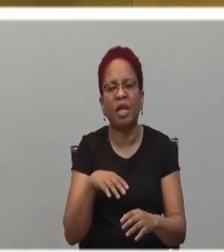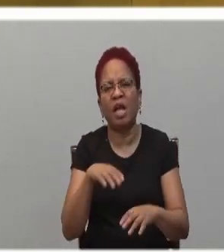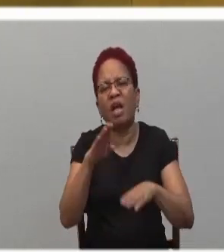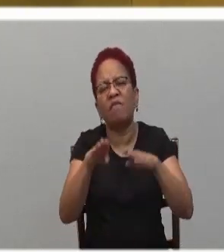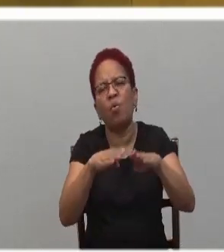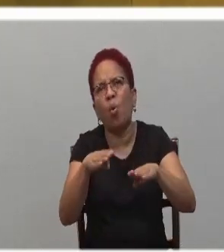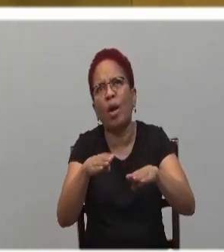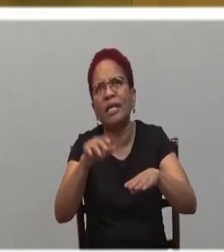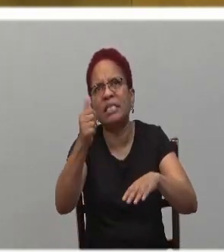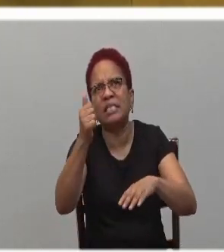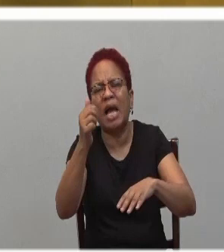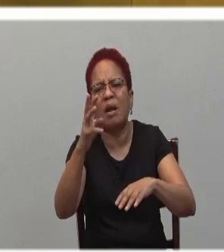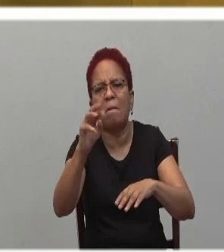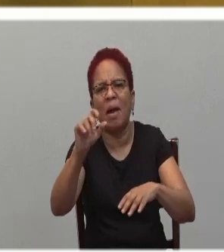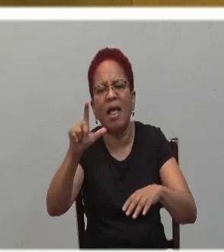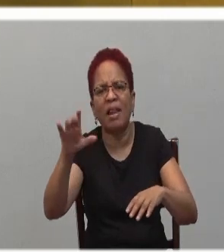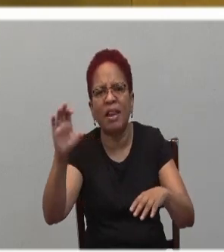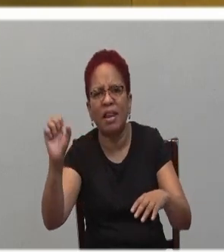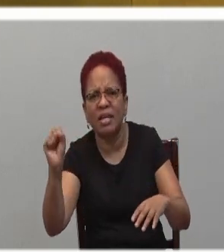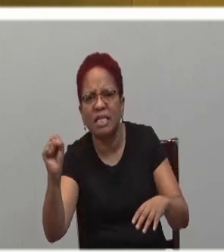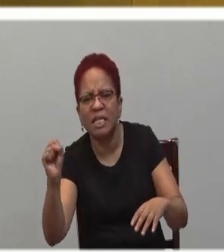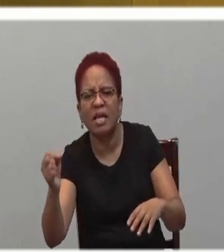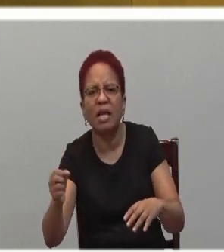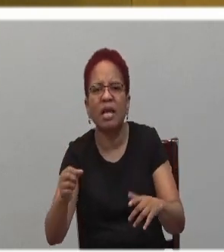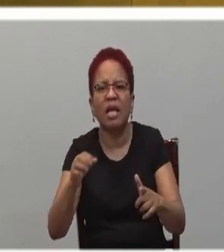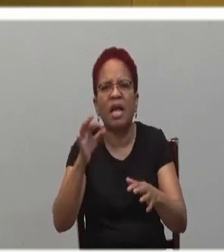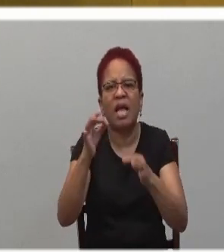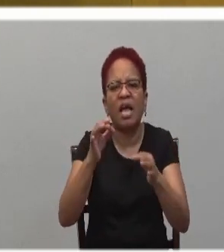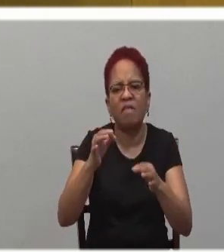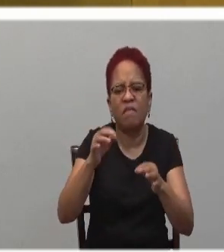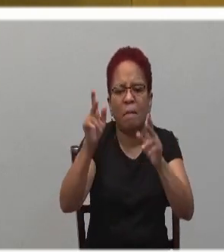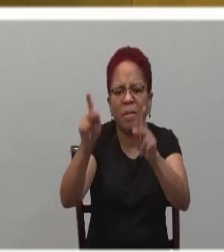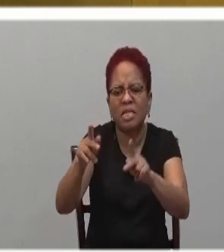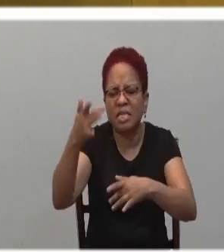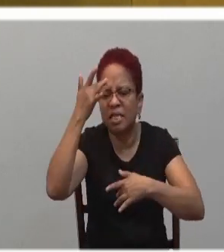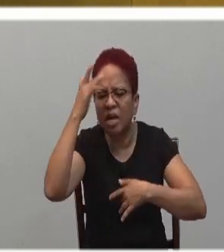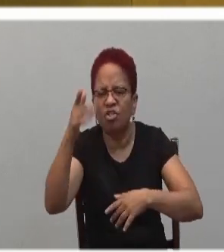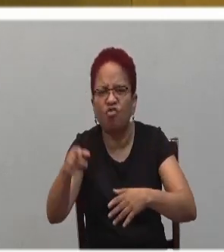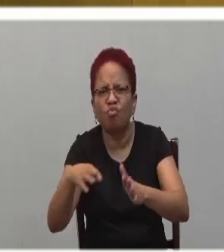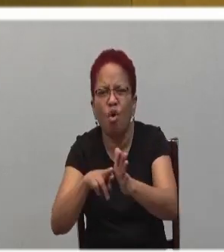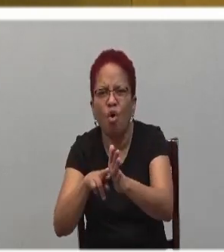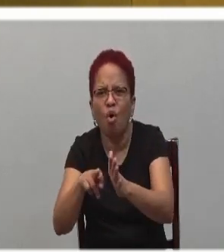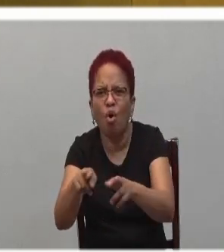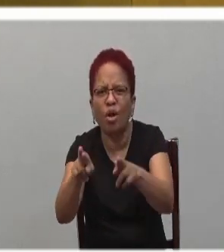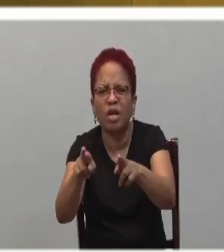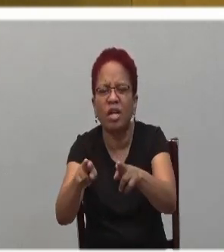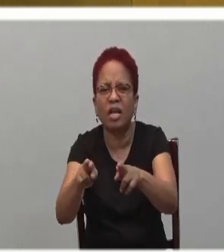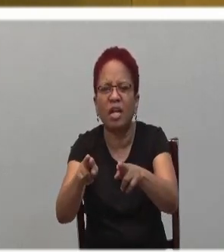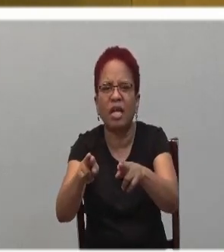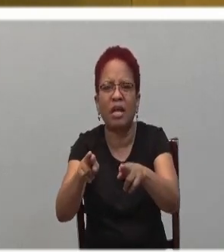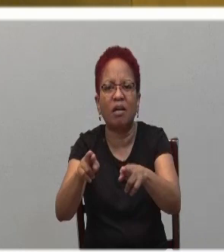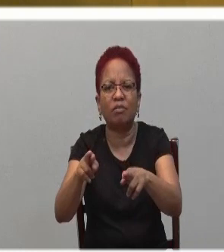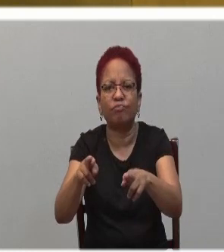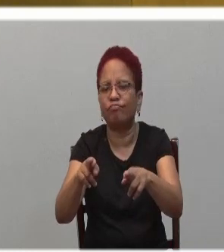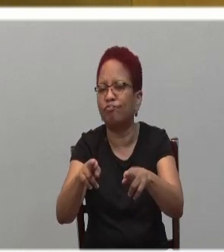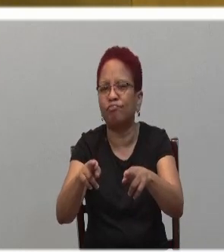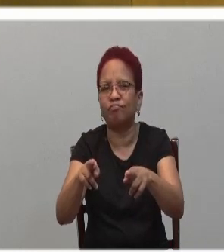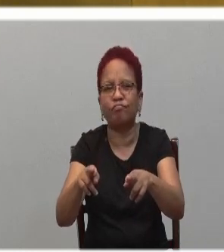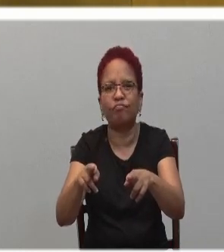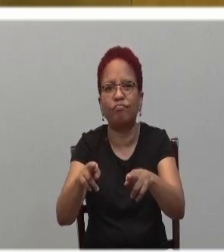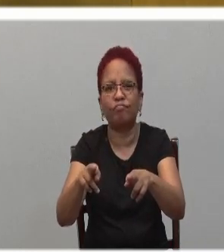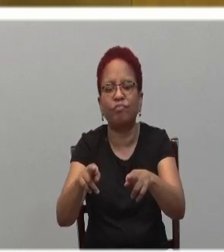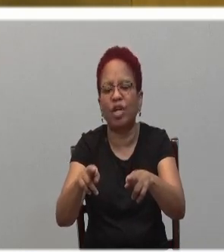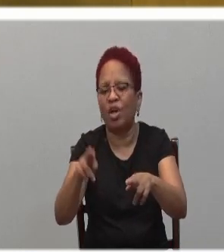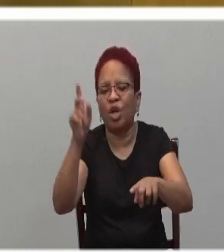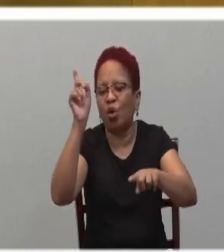the 10 miles but at mile 11 there is someone that is sick on the road. You couldn't finish that, do the